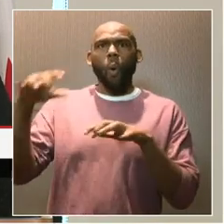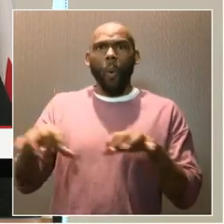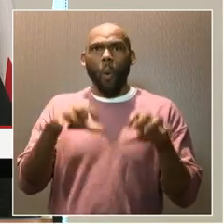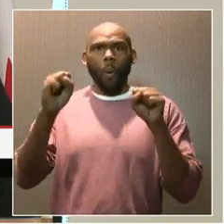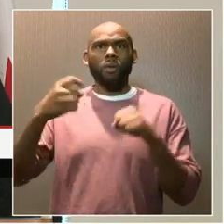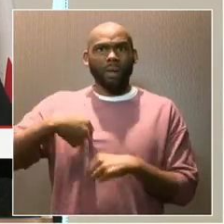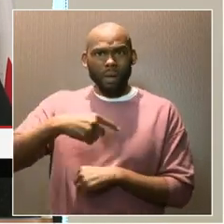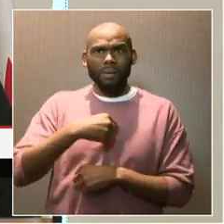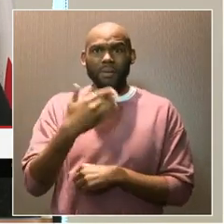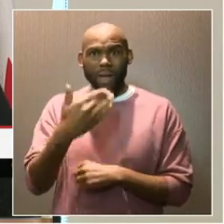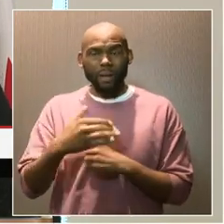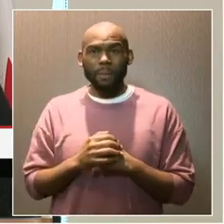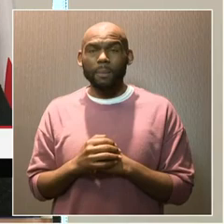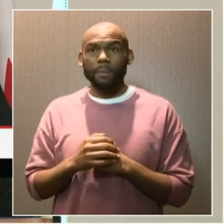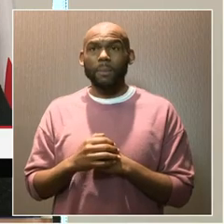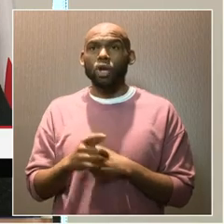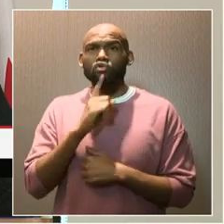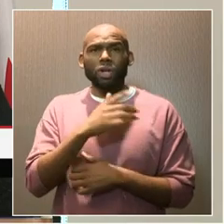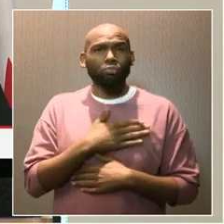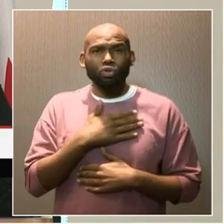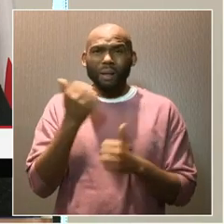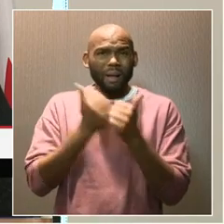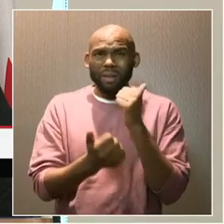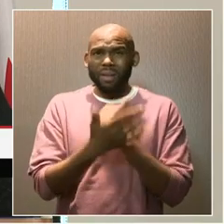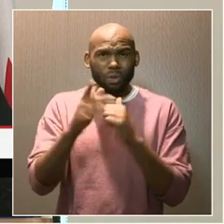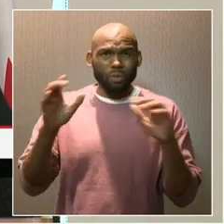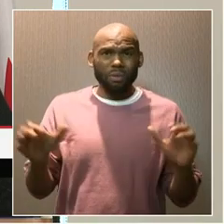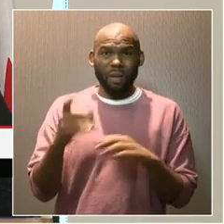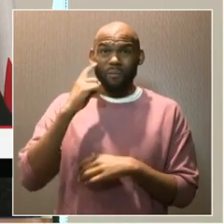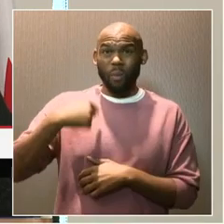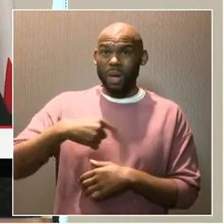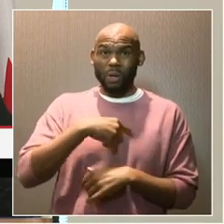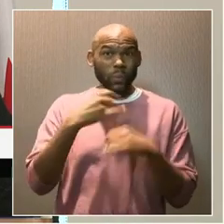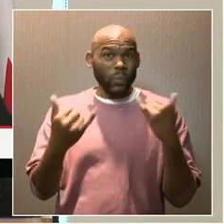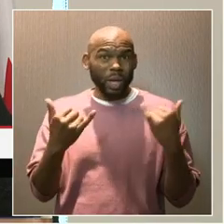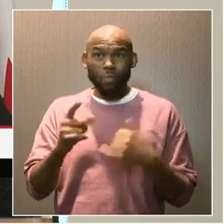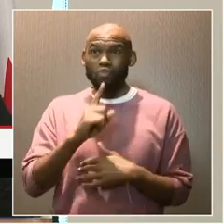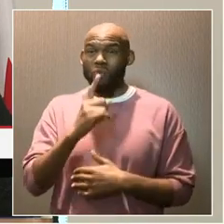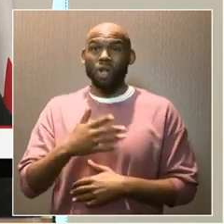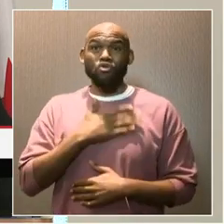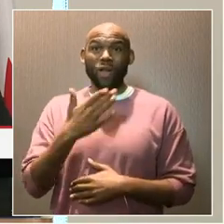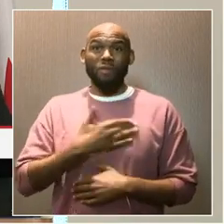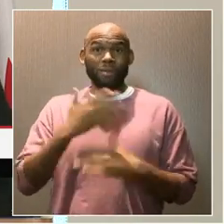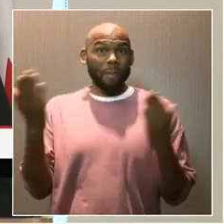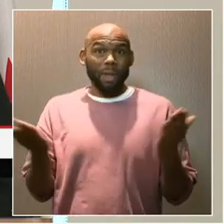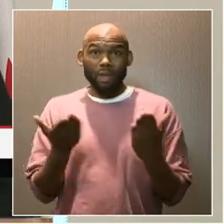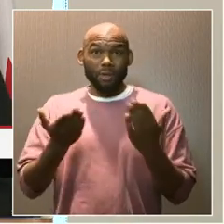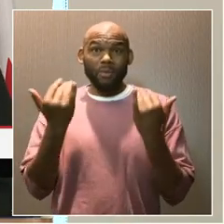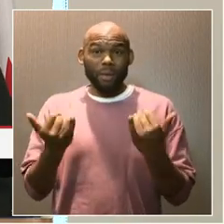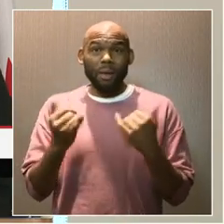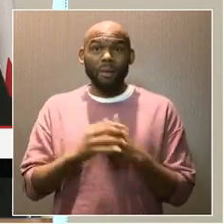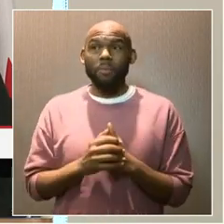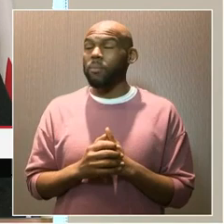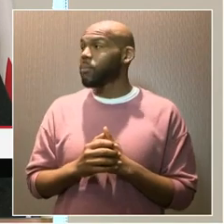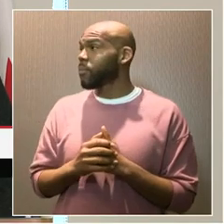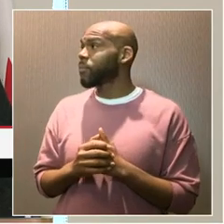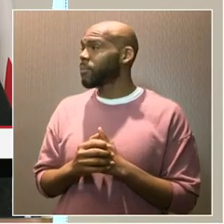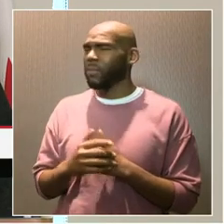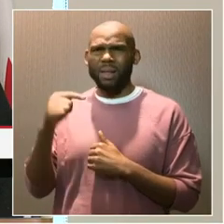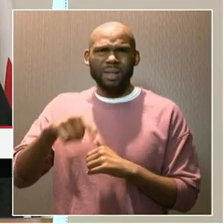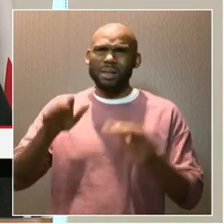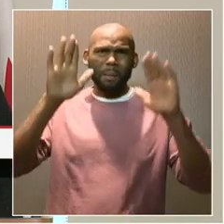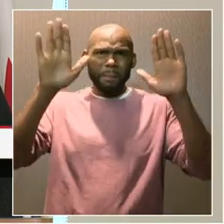I appreciate everything that you've done for us today, and we're grateful to be here in this amazing